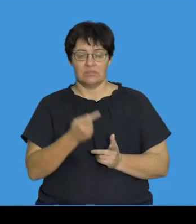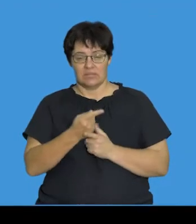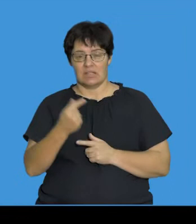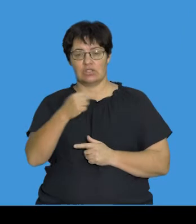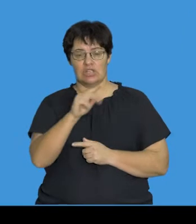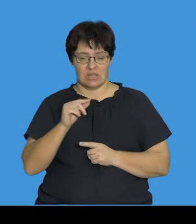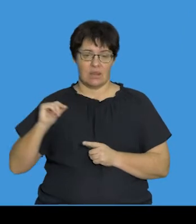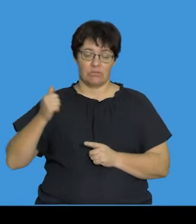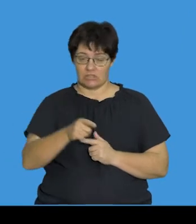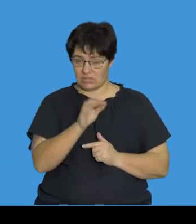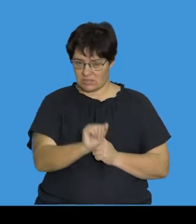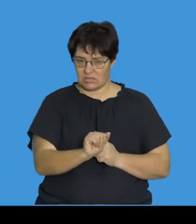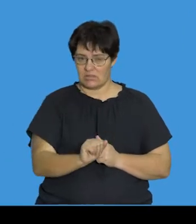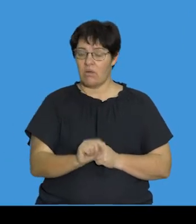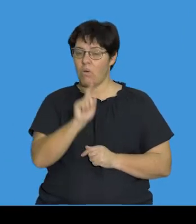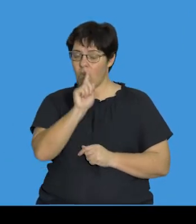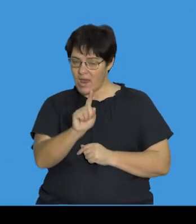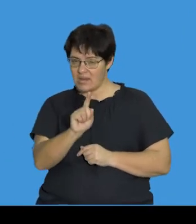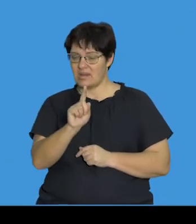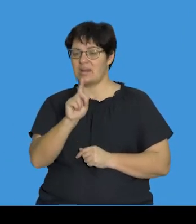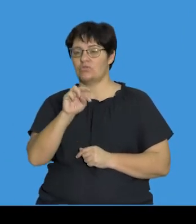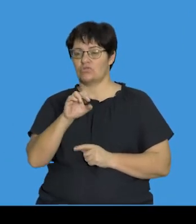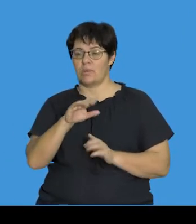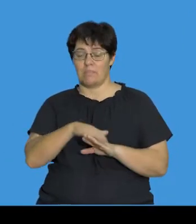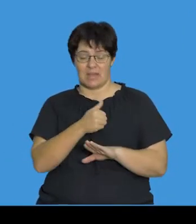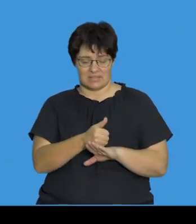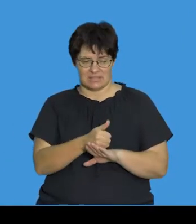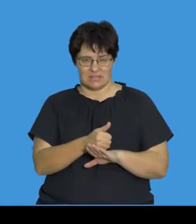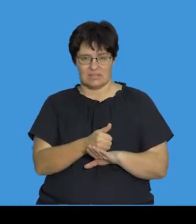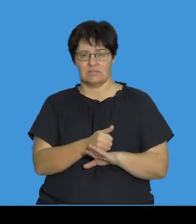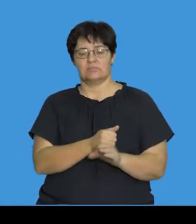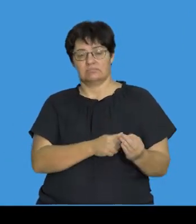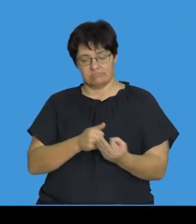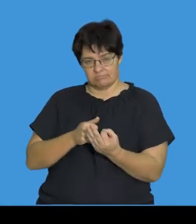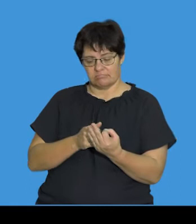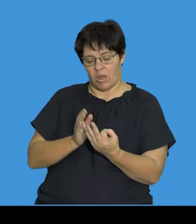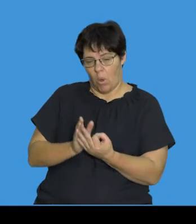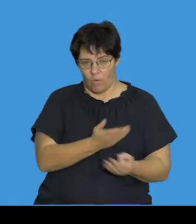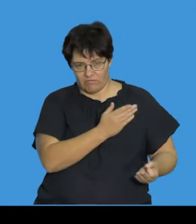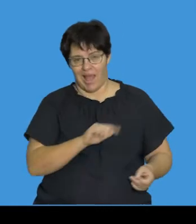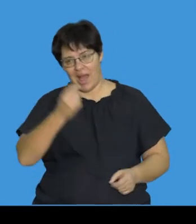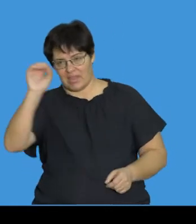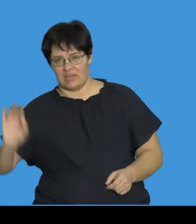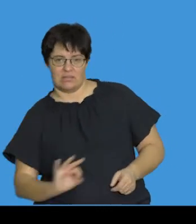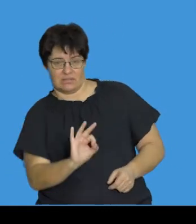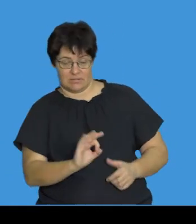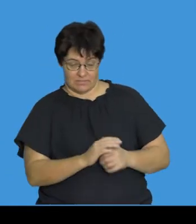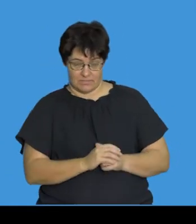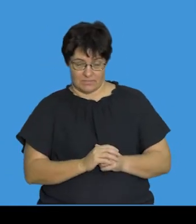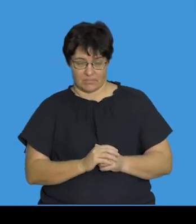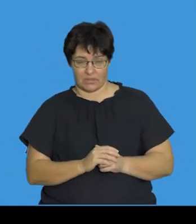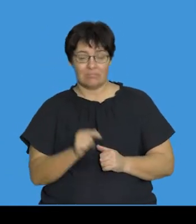this is a gene mutation where one nitrogenous base is replaced, again substituted, by another.